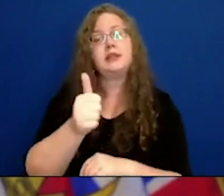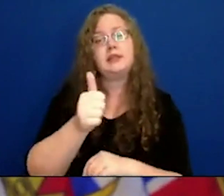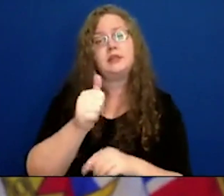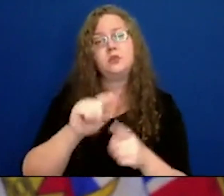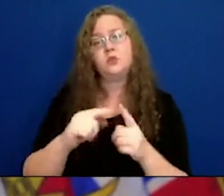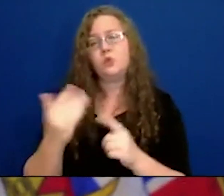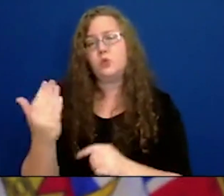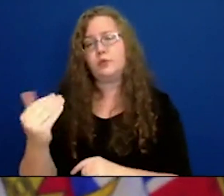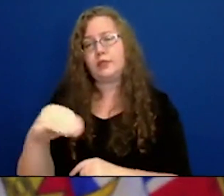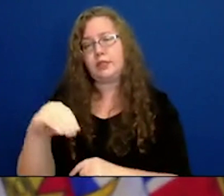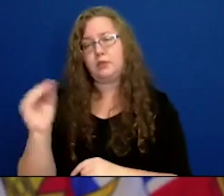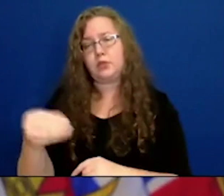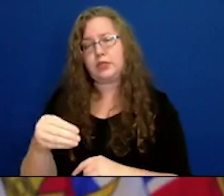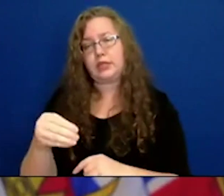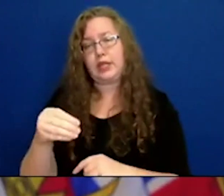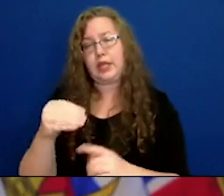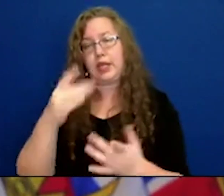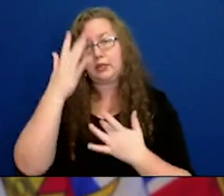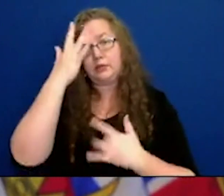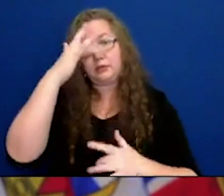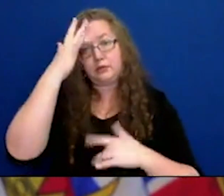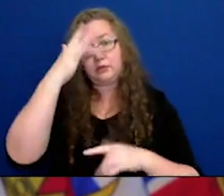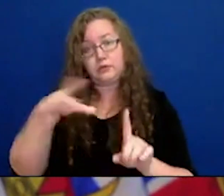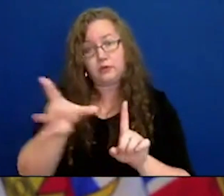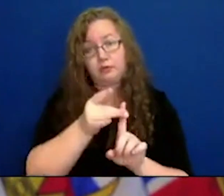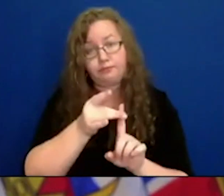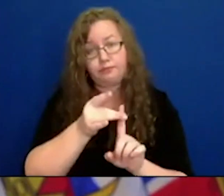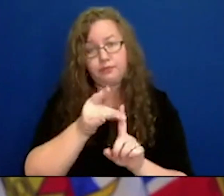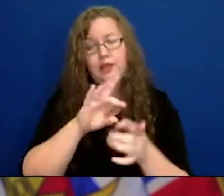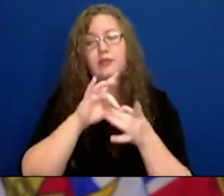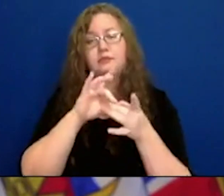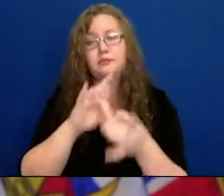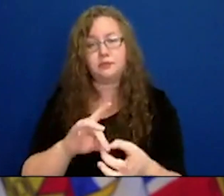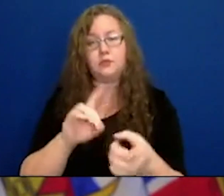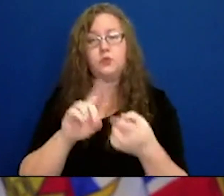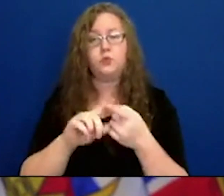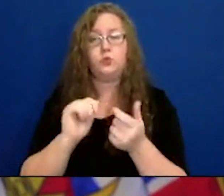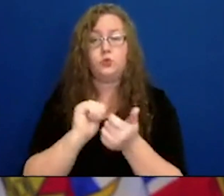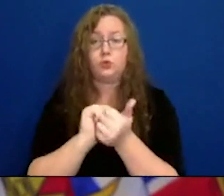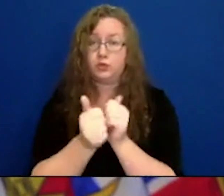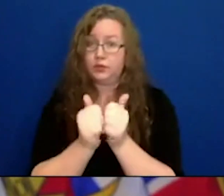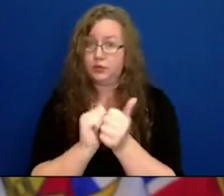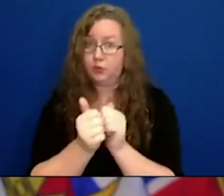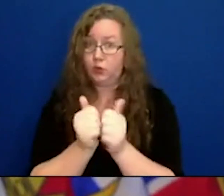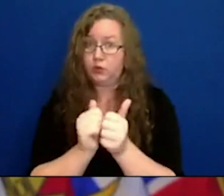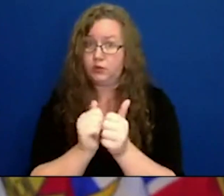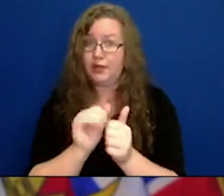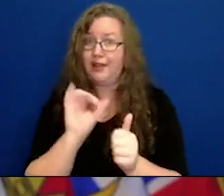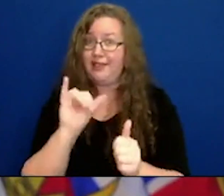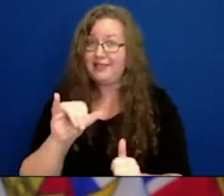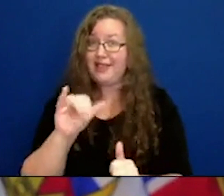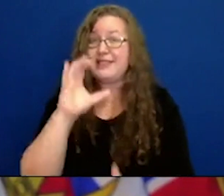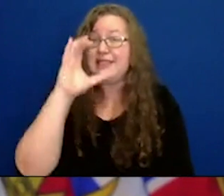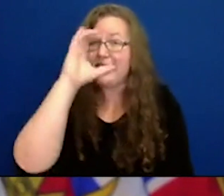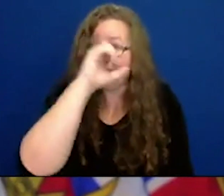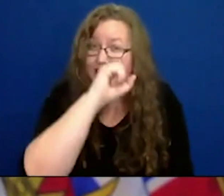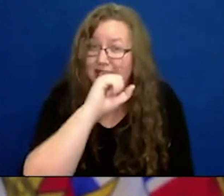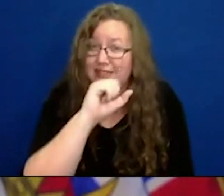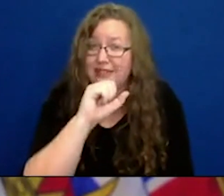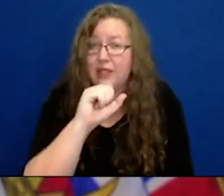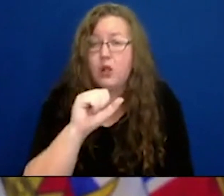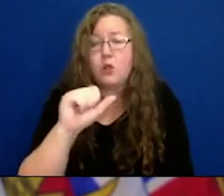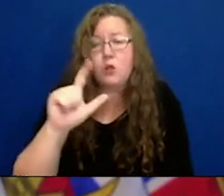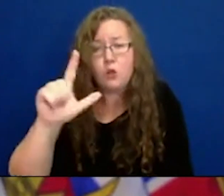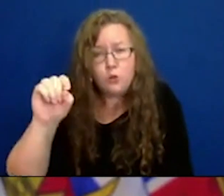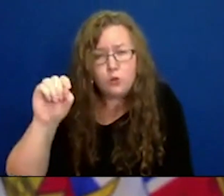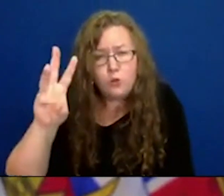cases have been related to physical fitness and sport activities. And that's just, that's an underestimate. Those are the ones that